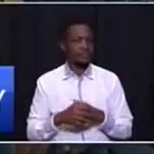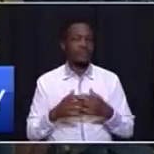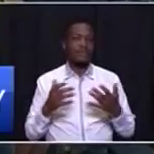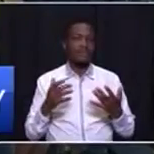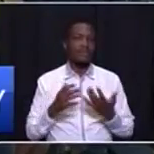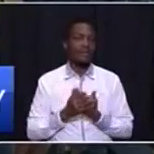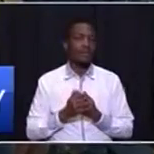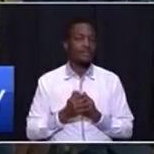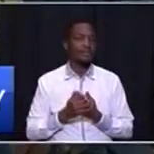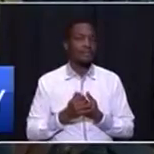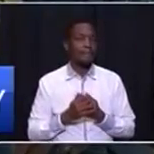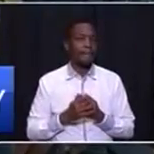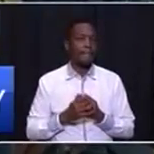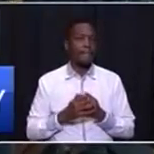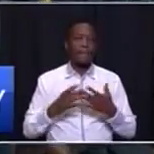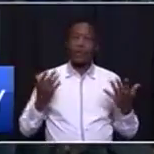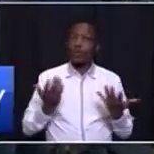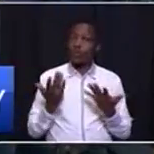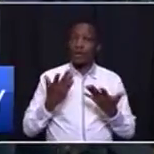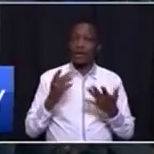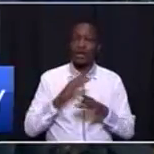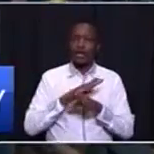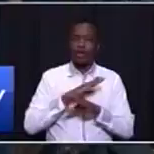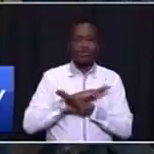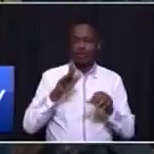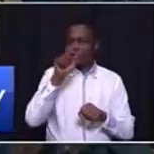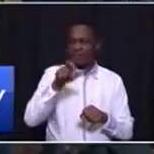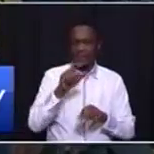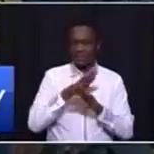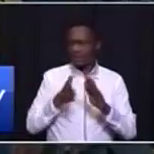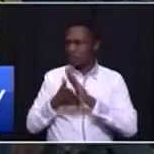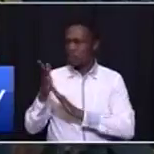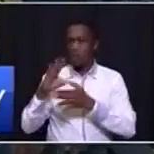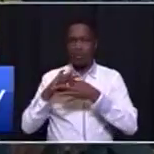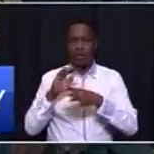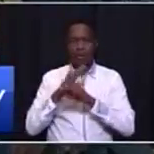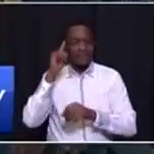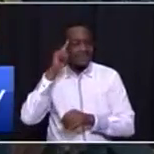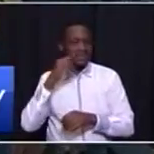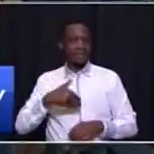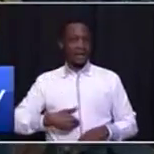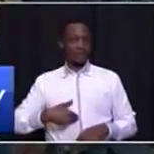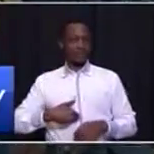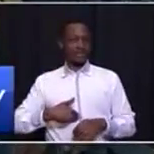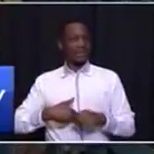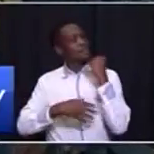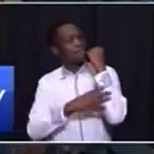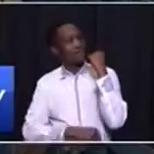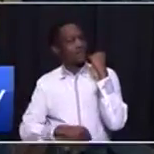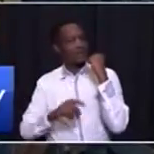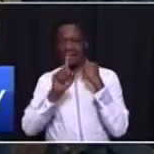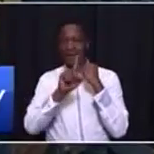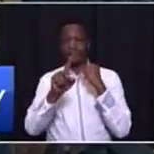no one goes to bed hungry, where the economy reflects the full diversity